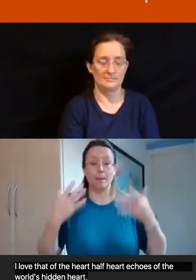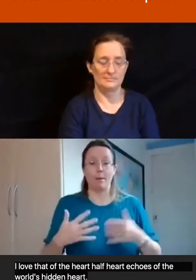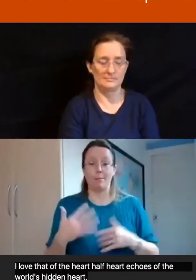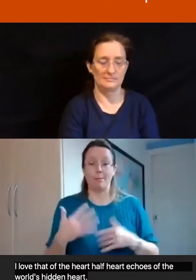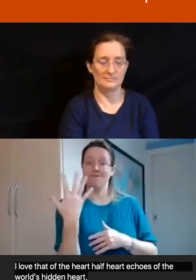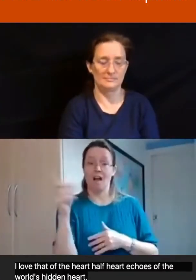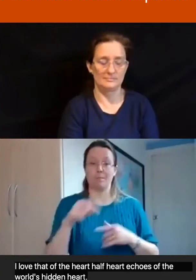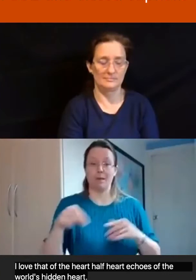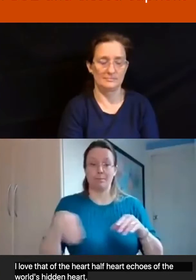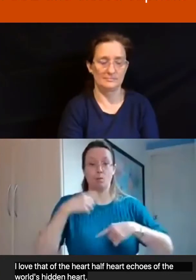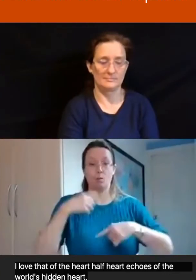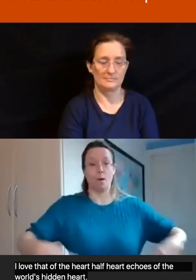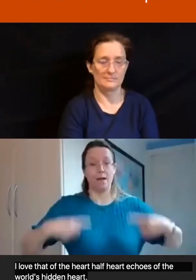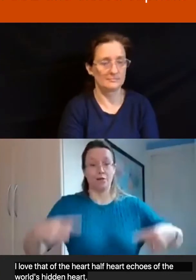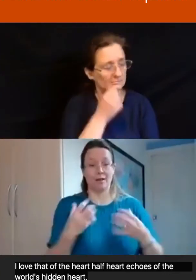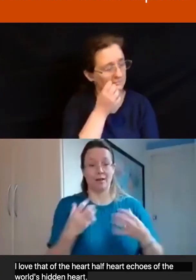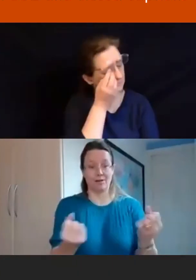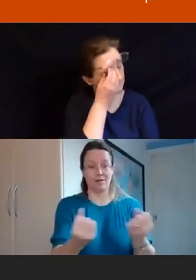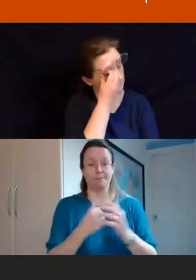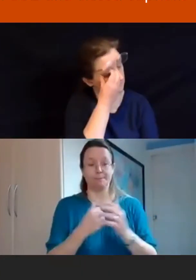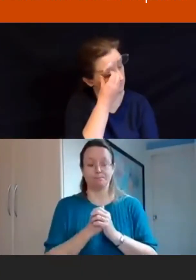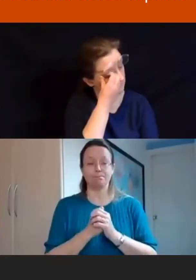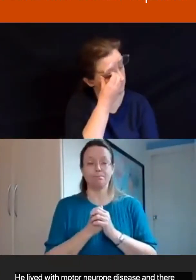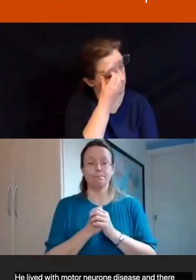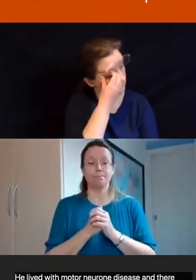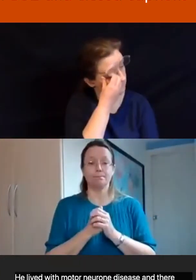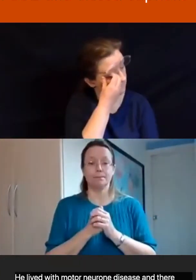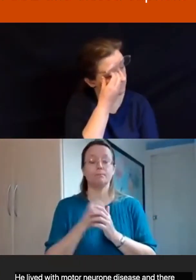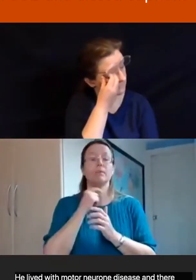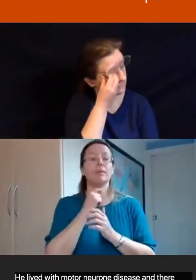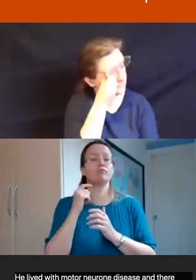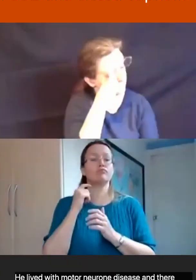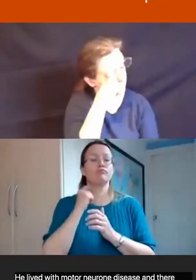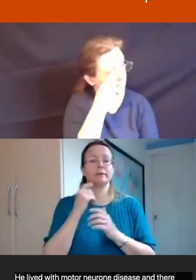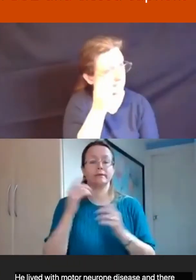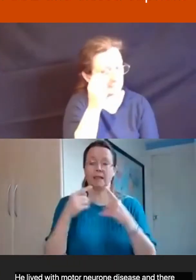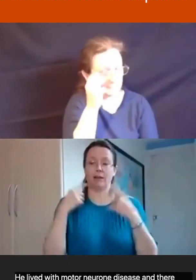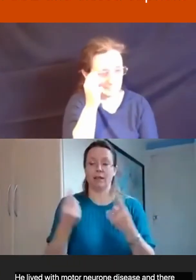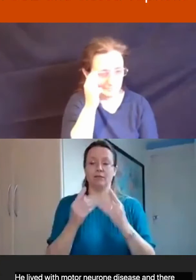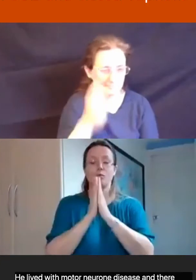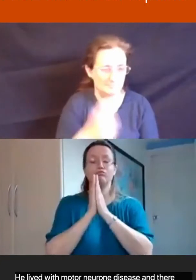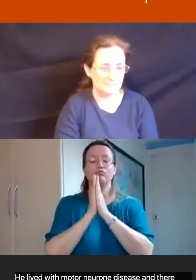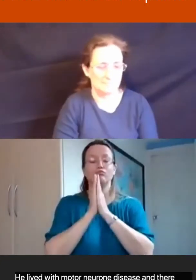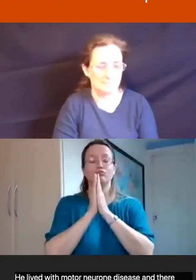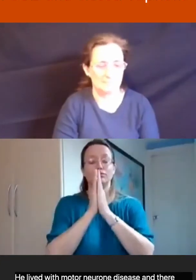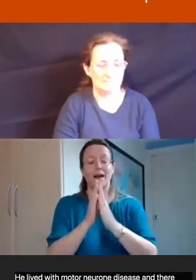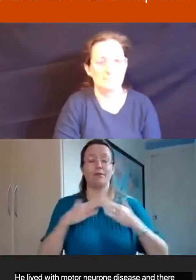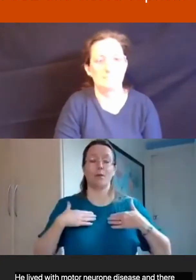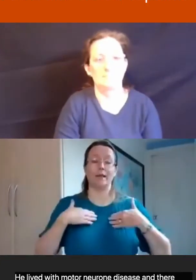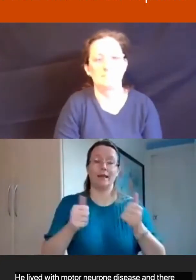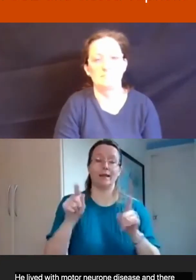Our minister encouraged us to work on a service of prayer for healing and wholeness.